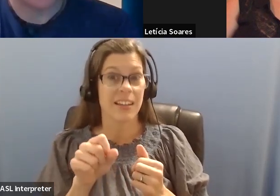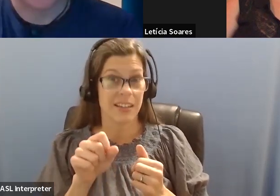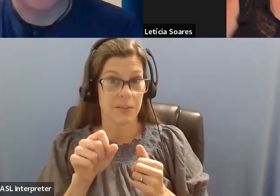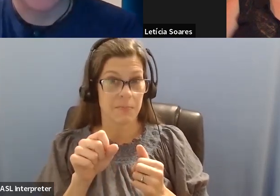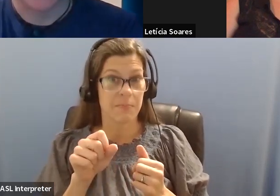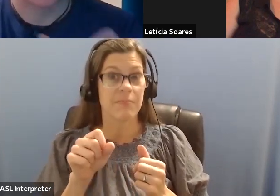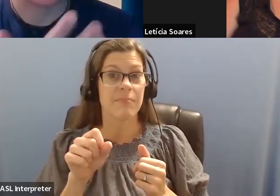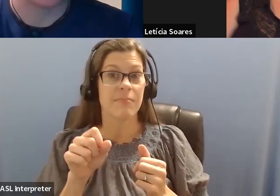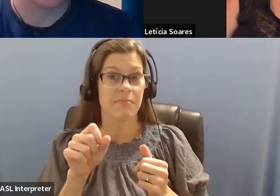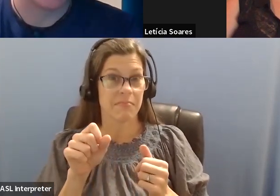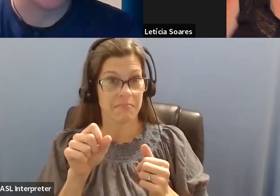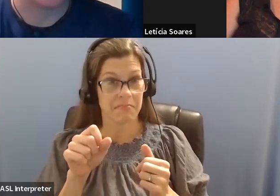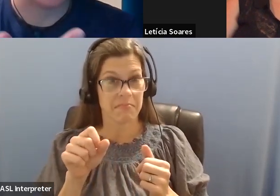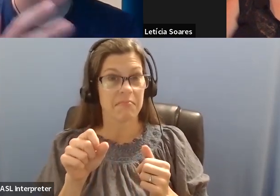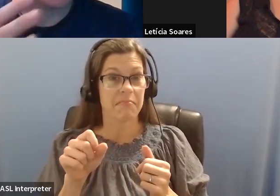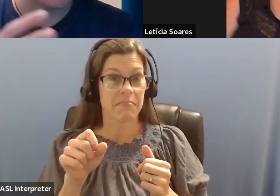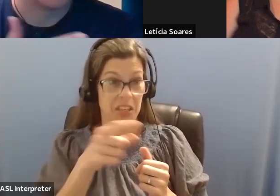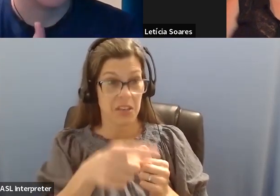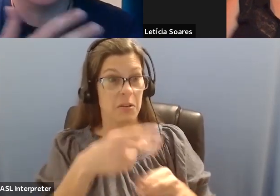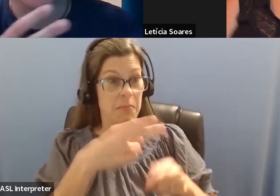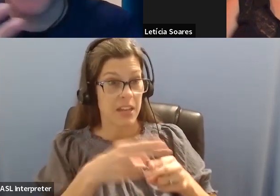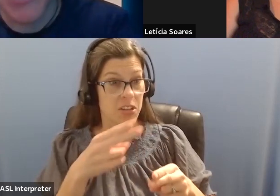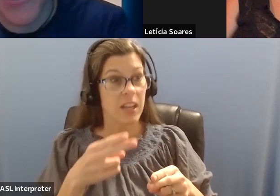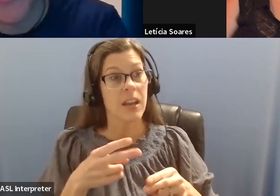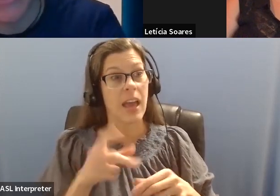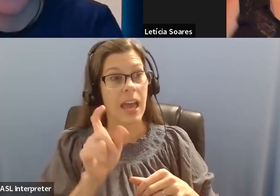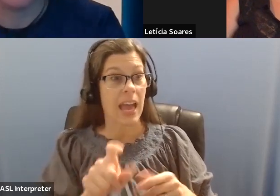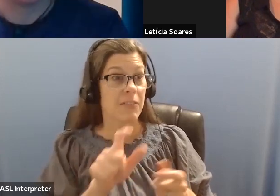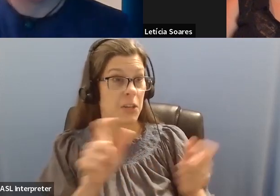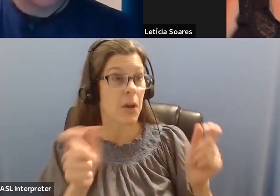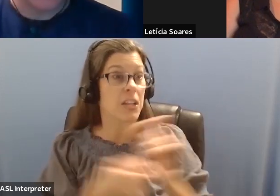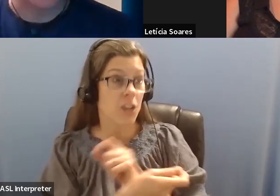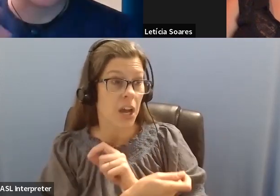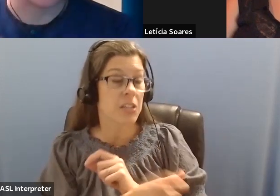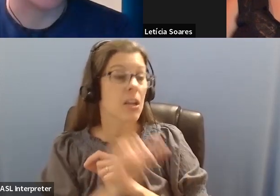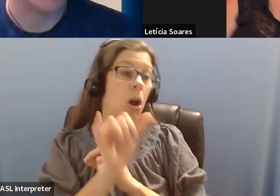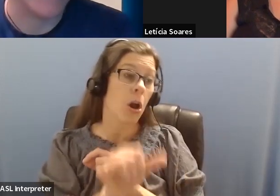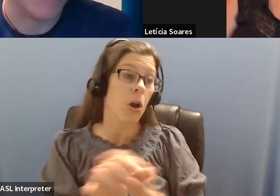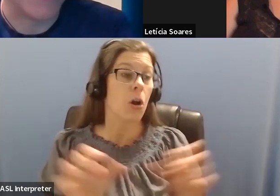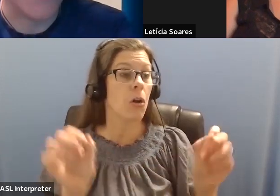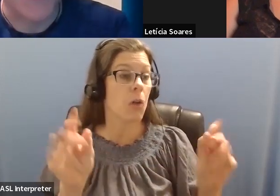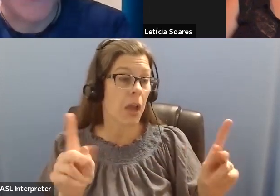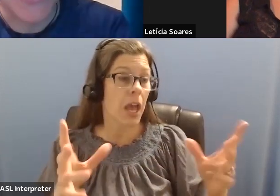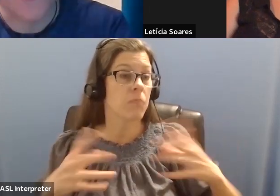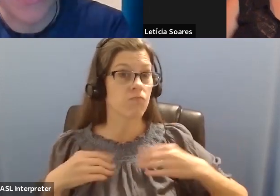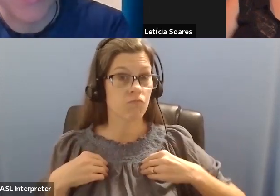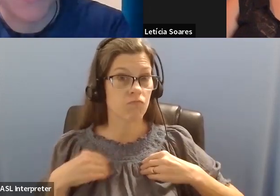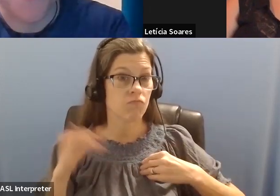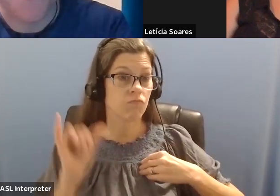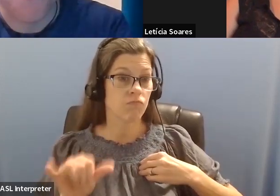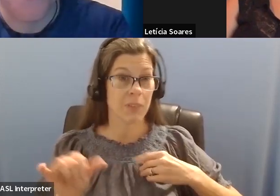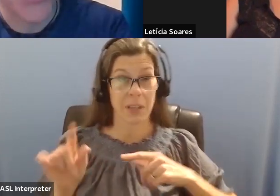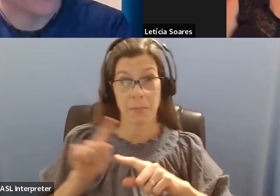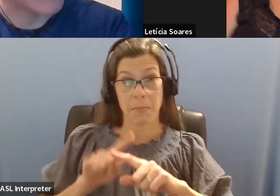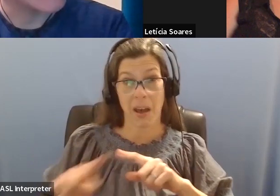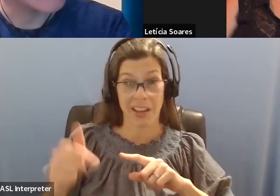you've had, you have to adjust to that. I imagine it's a lot more difficult going through that and, you know, taking that in and, and giving yourself that,